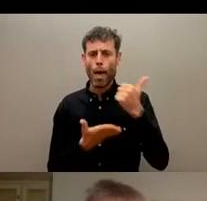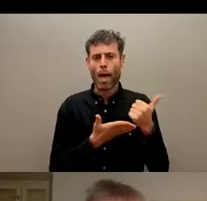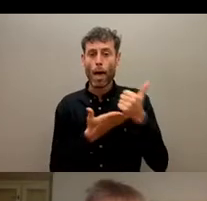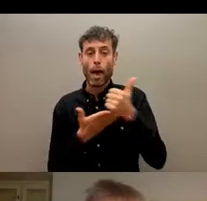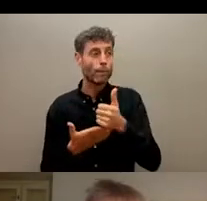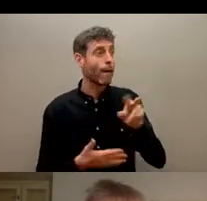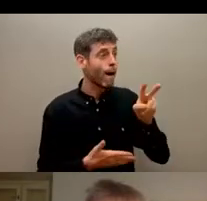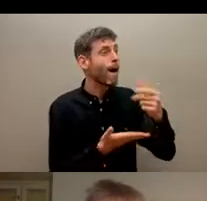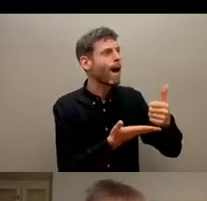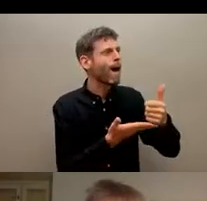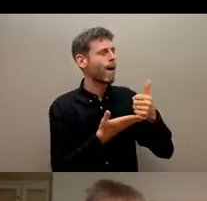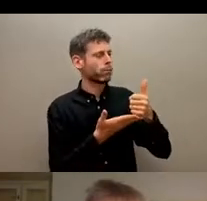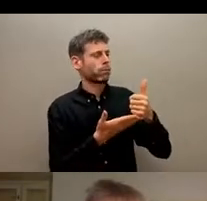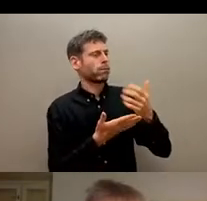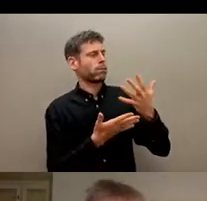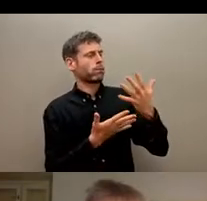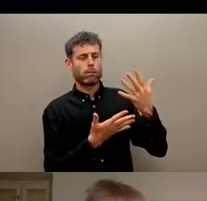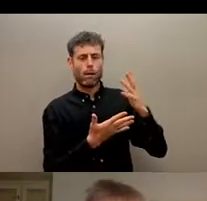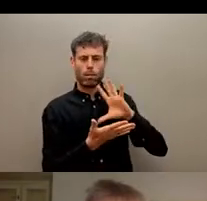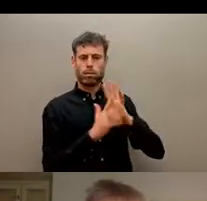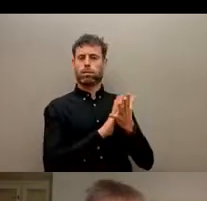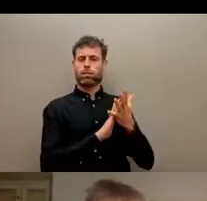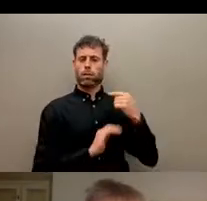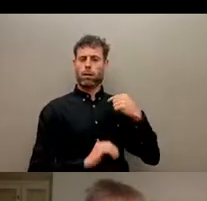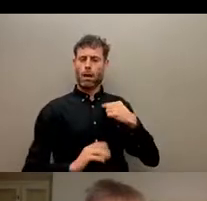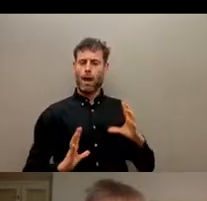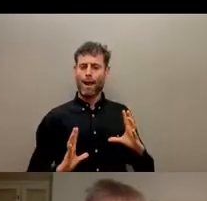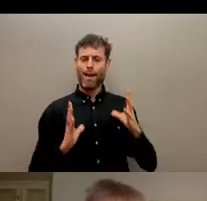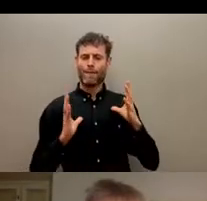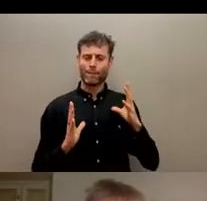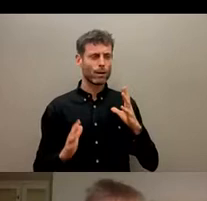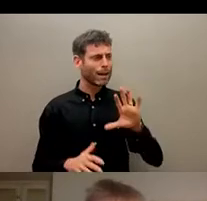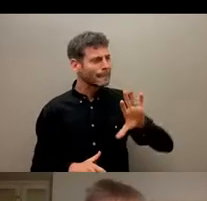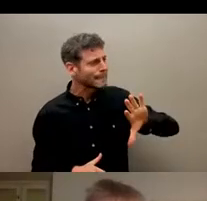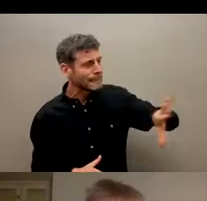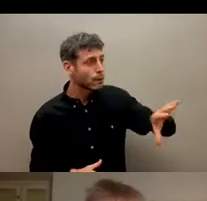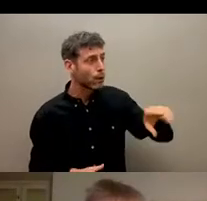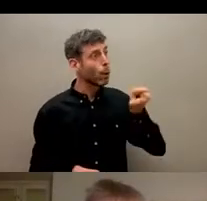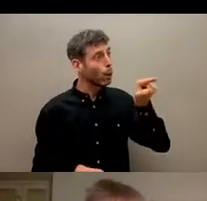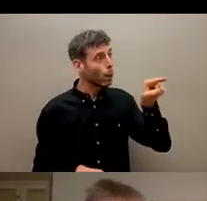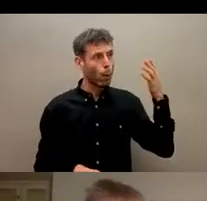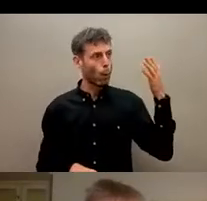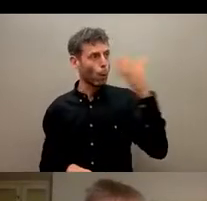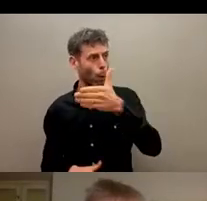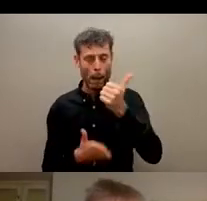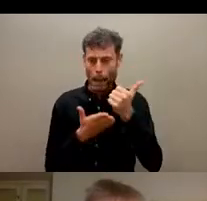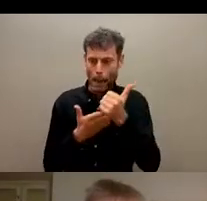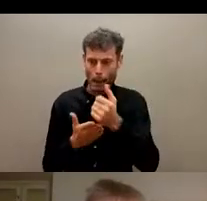Absolutely. To make things, to make their lives worse instead of better, we're there to make their lives better as much as we can.